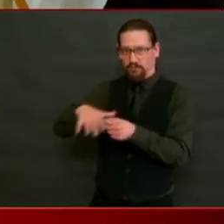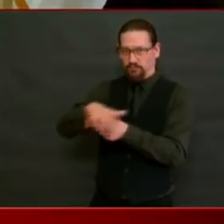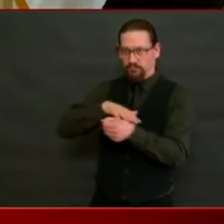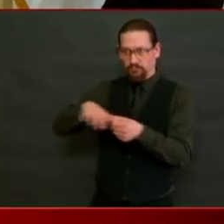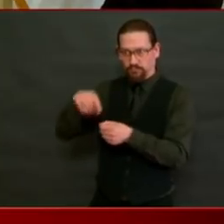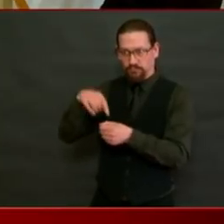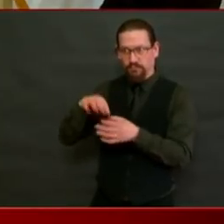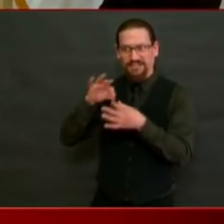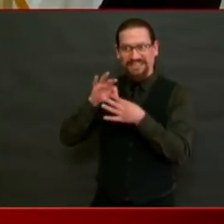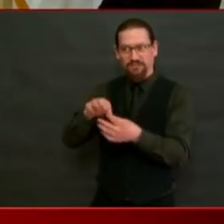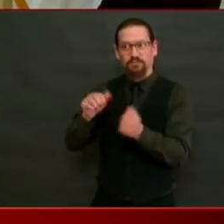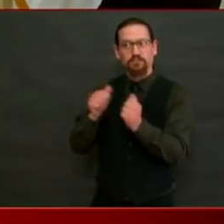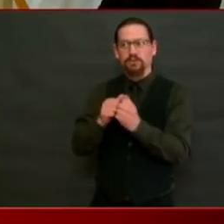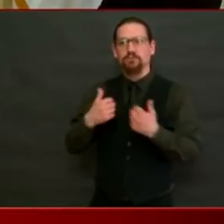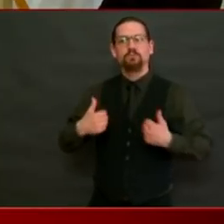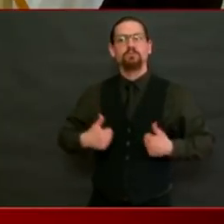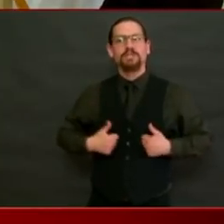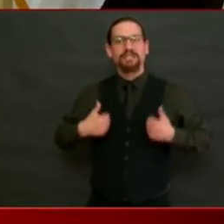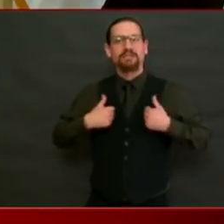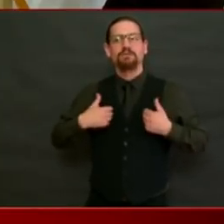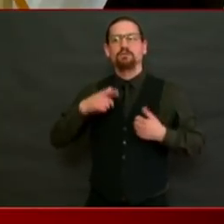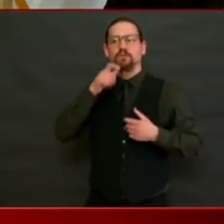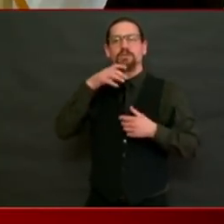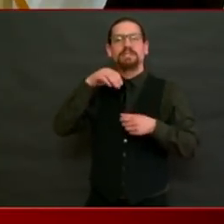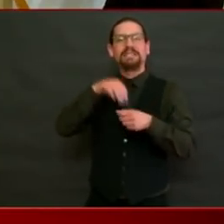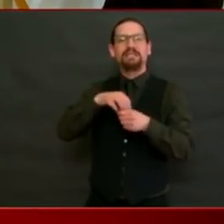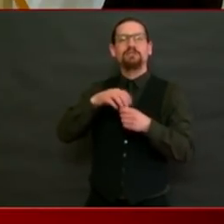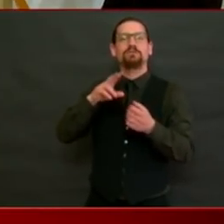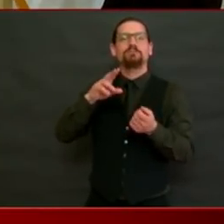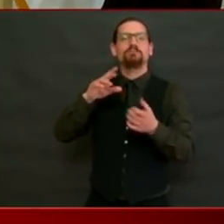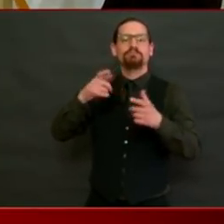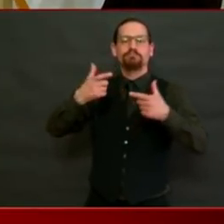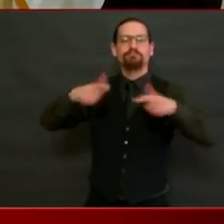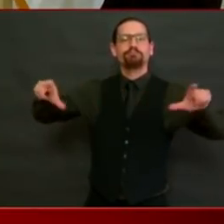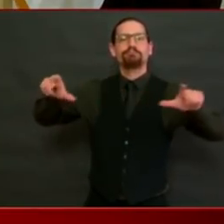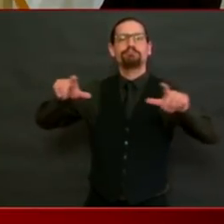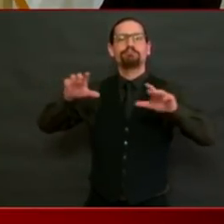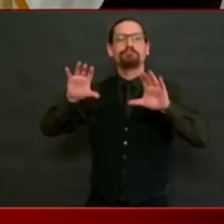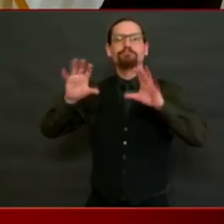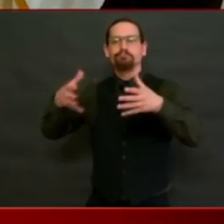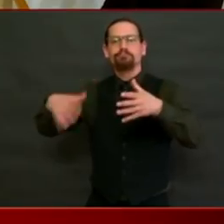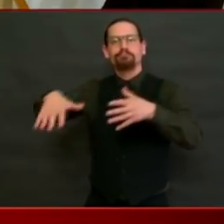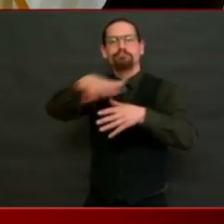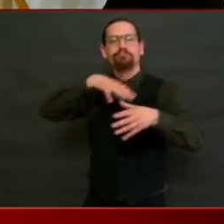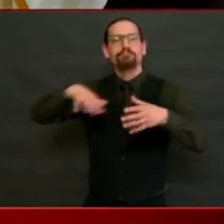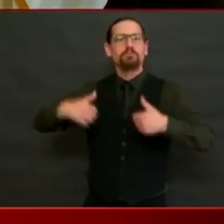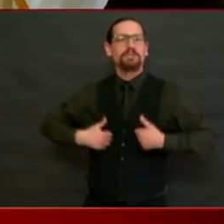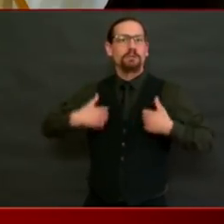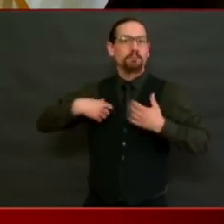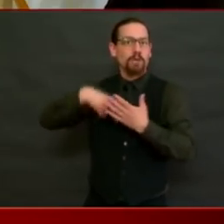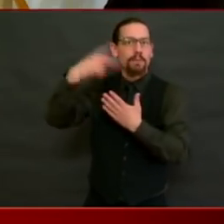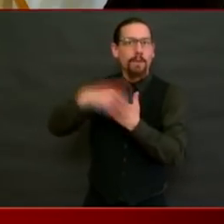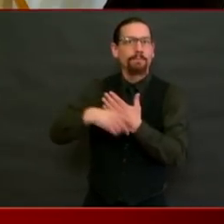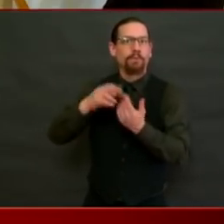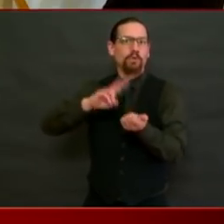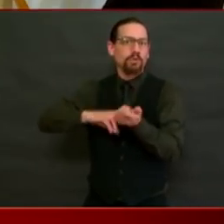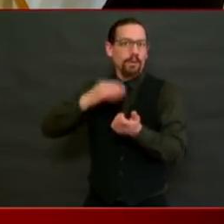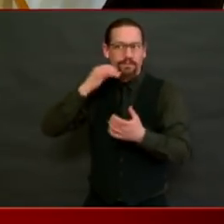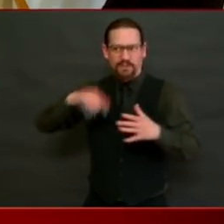congregate living settings, which sometimes also connects to people who have underlying